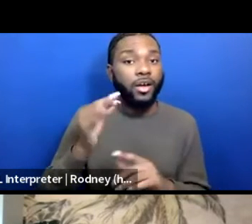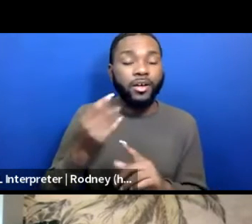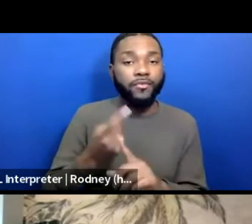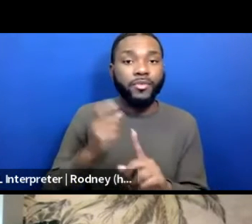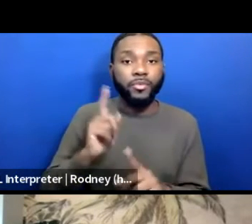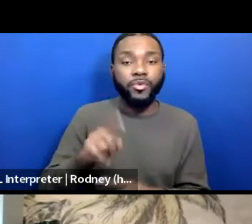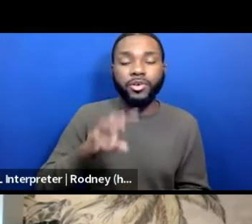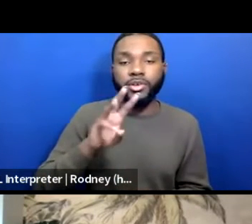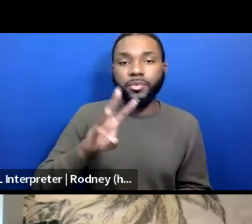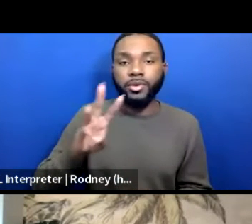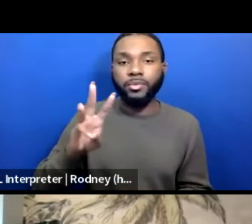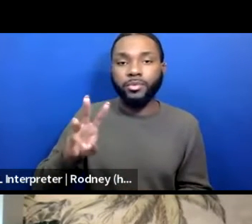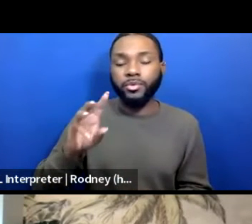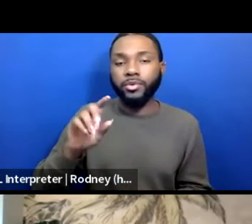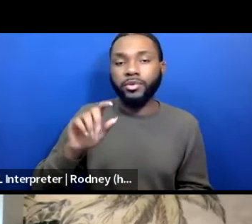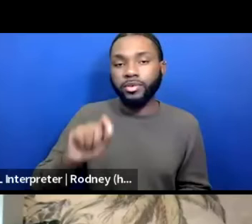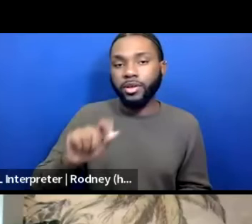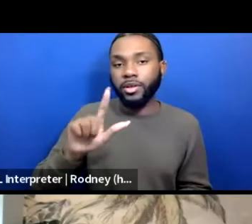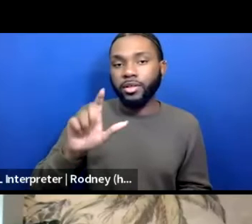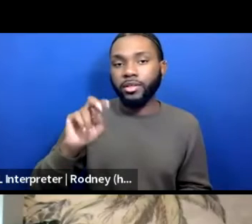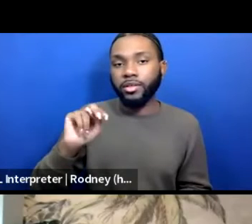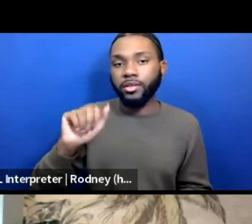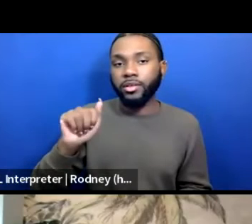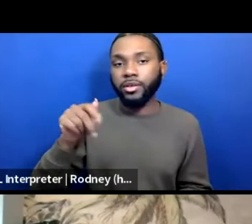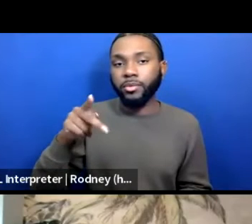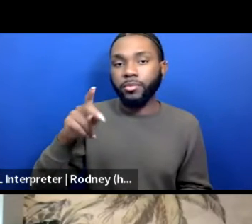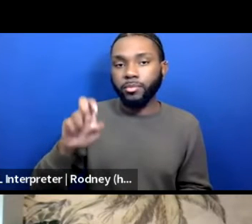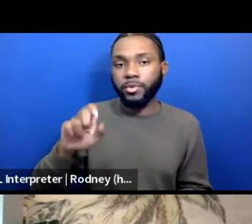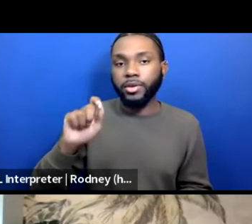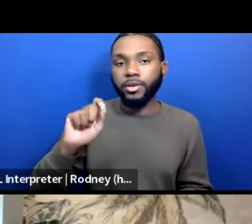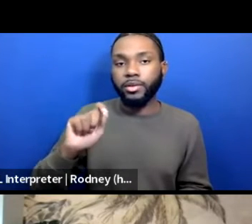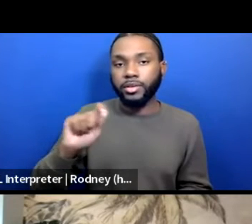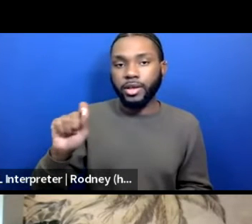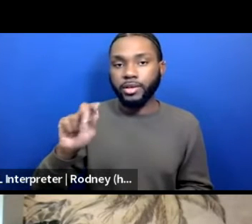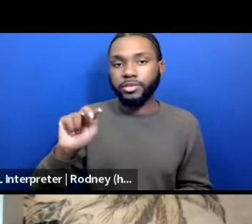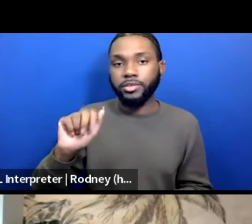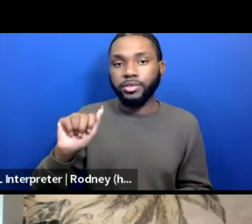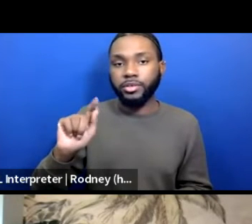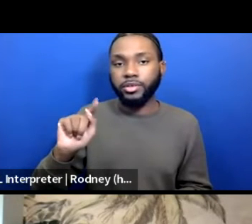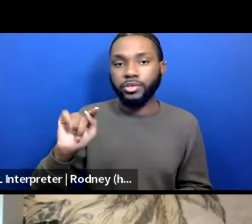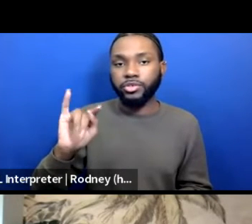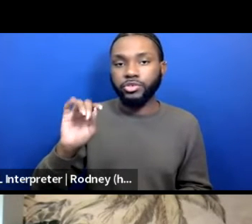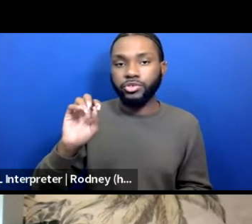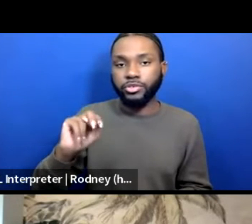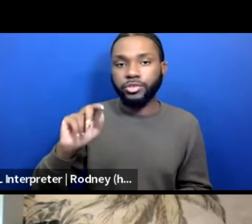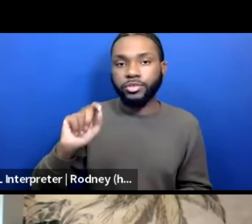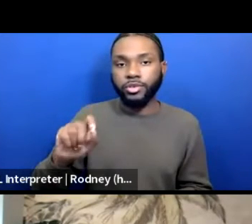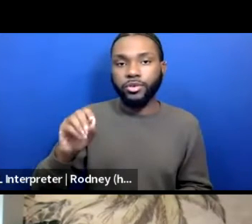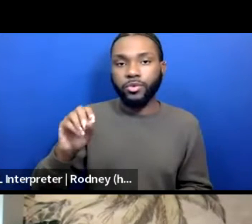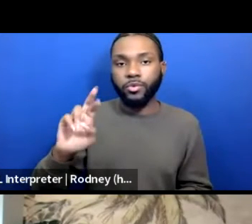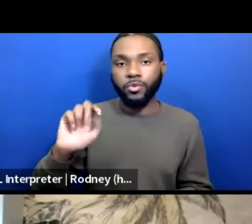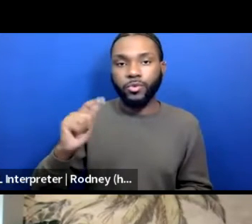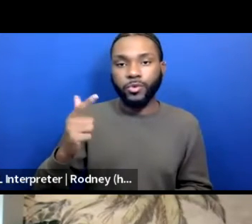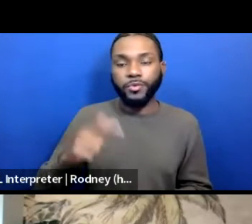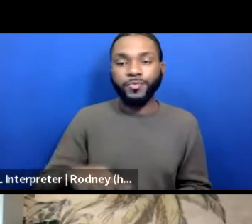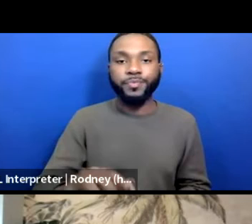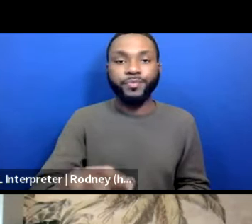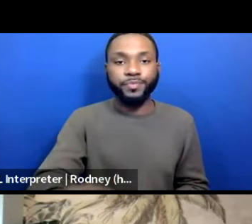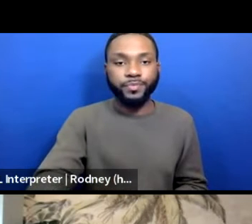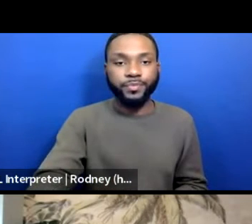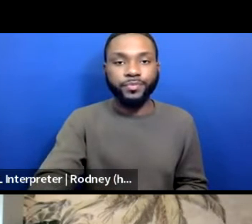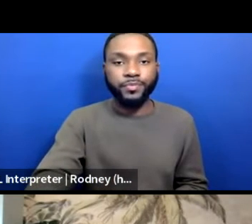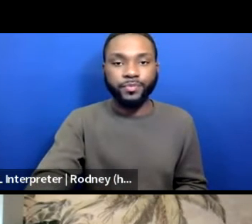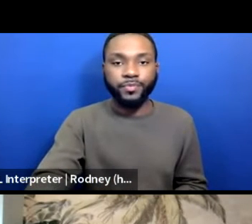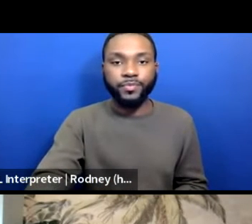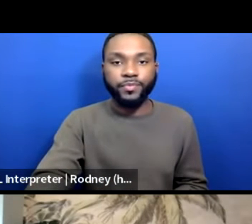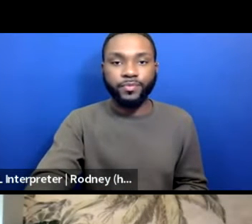www.lenape-nation.org. Thank you so much, Diana. We receive and acknowledge